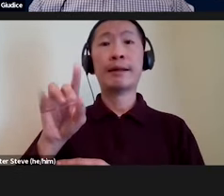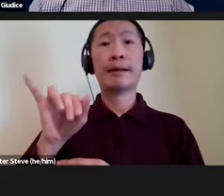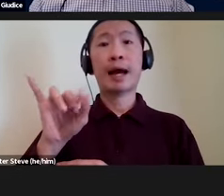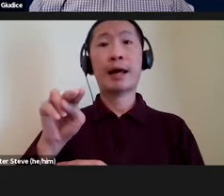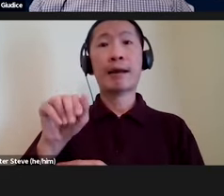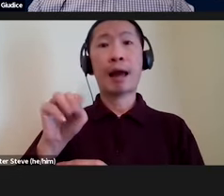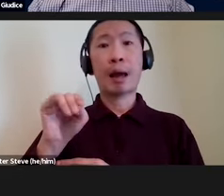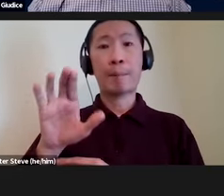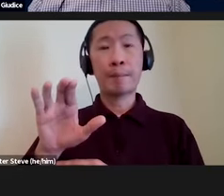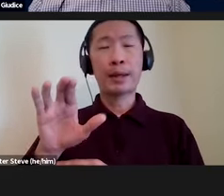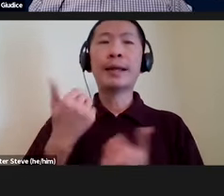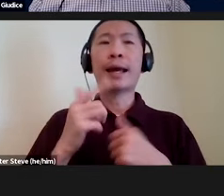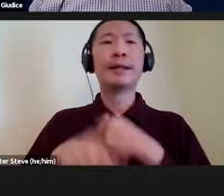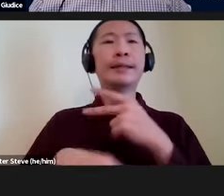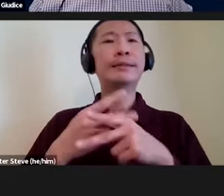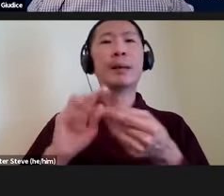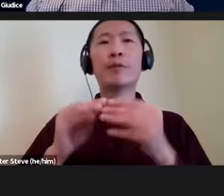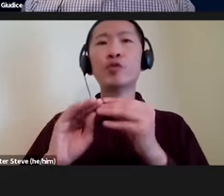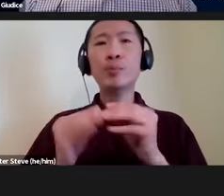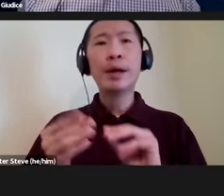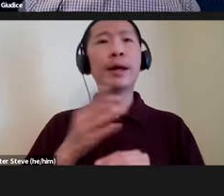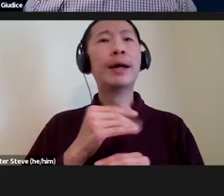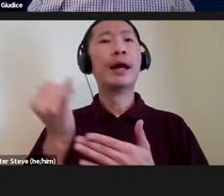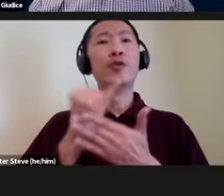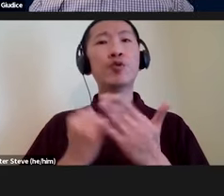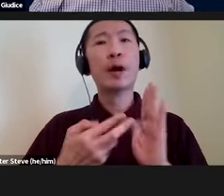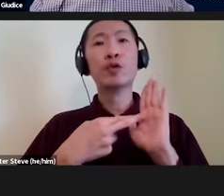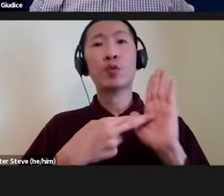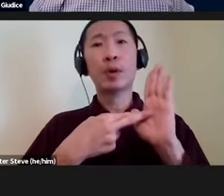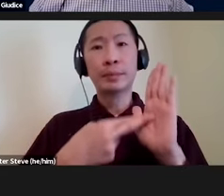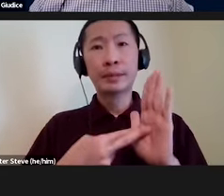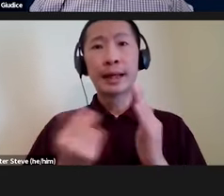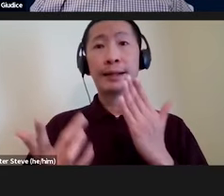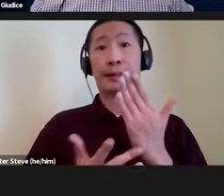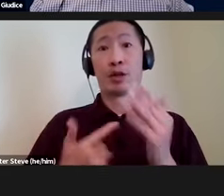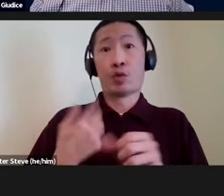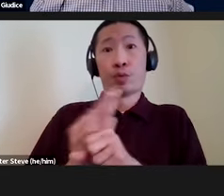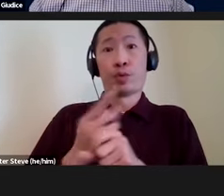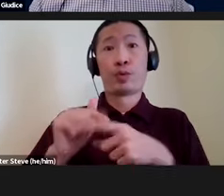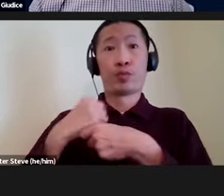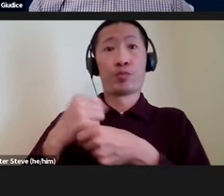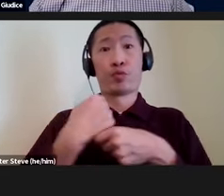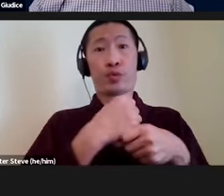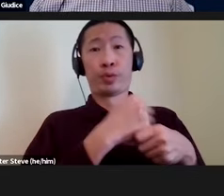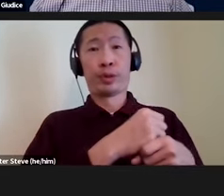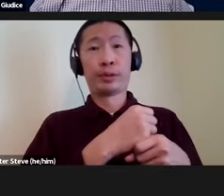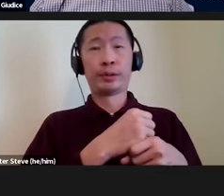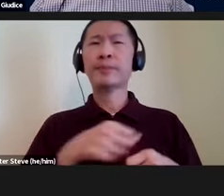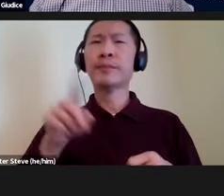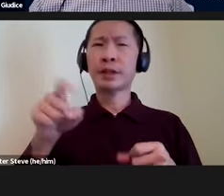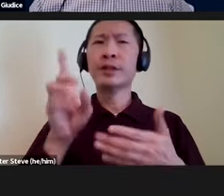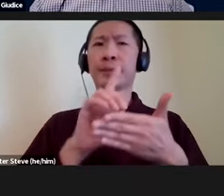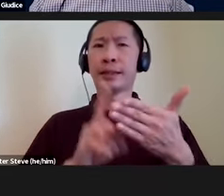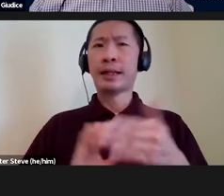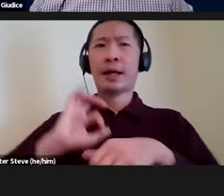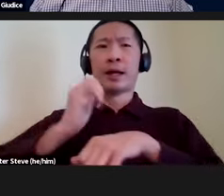any type of numeric and graphical representations and the technology that we use to produce them should be designed